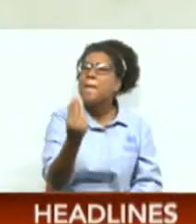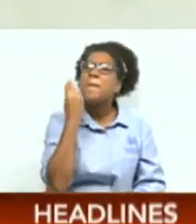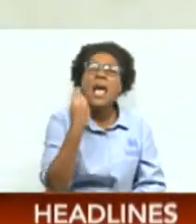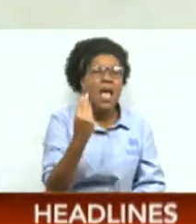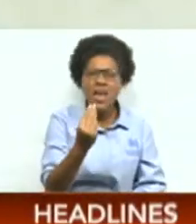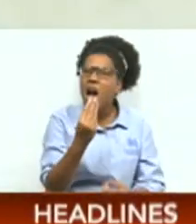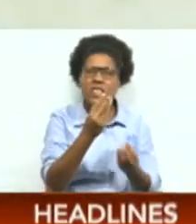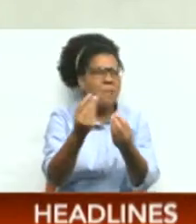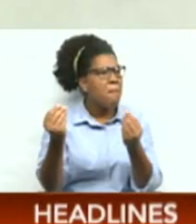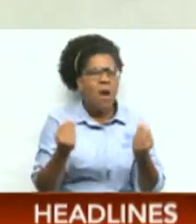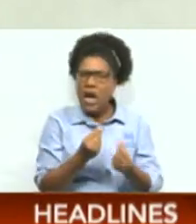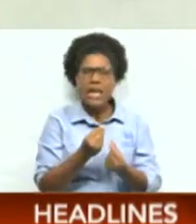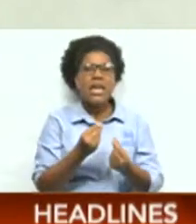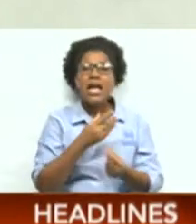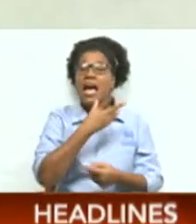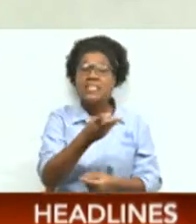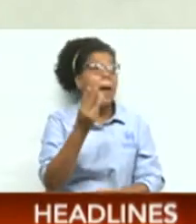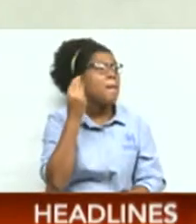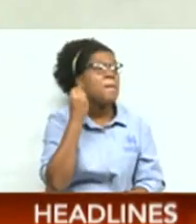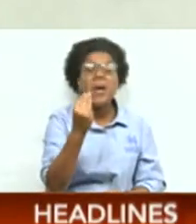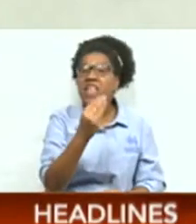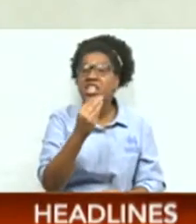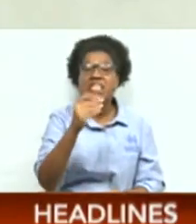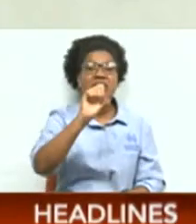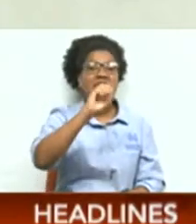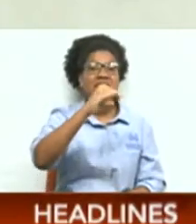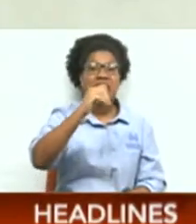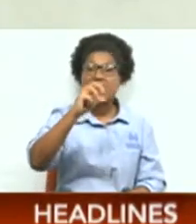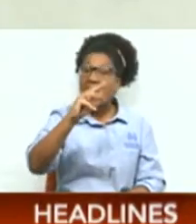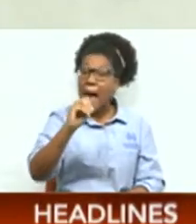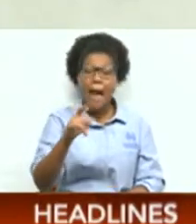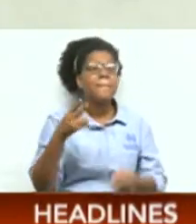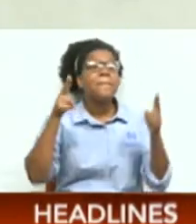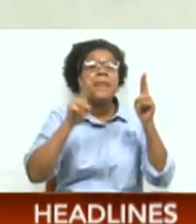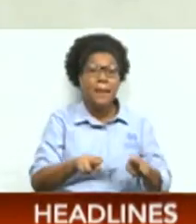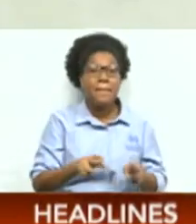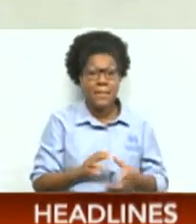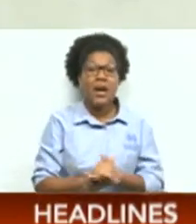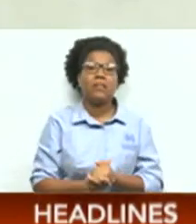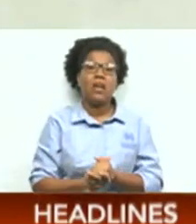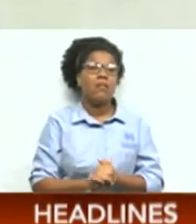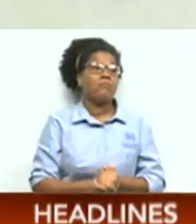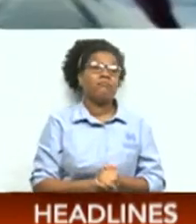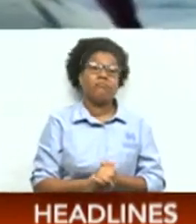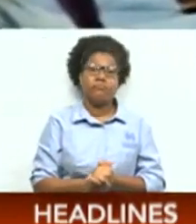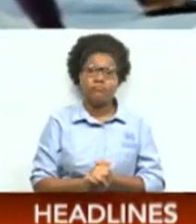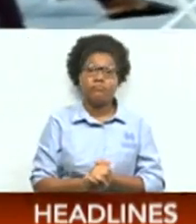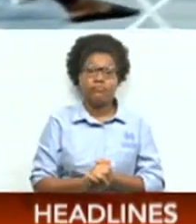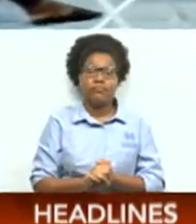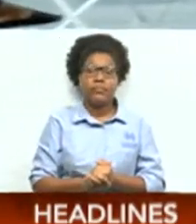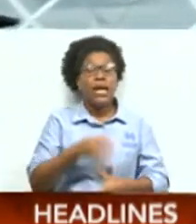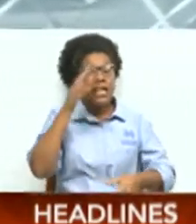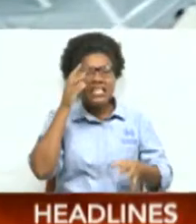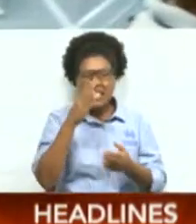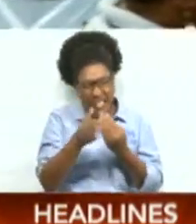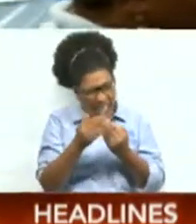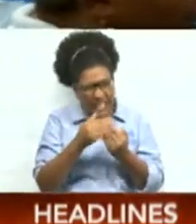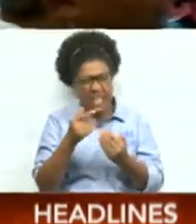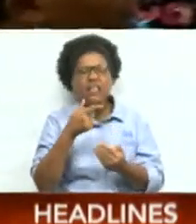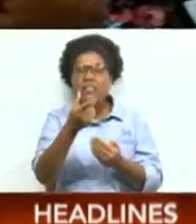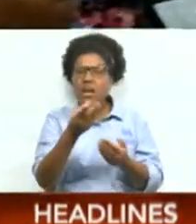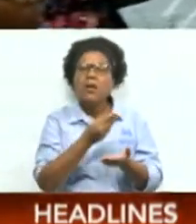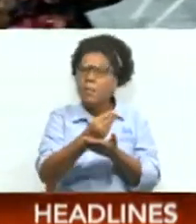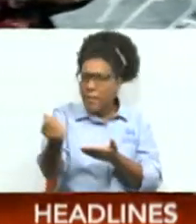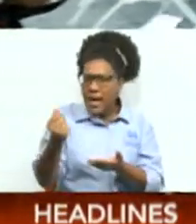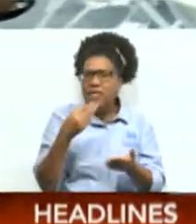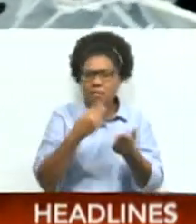dollars. It is a multi-million dollar racket that is taking place. It's easy and fast money for